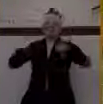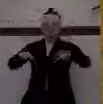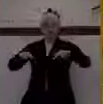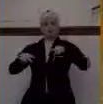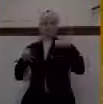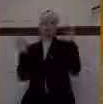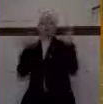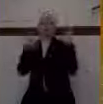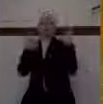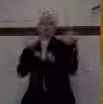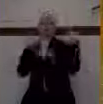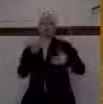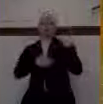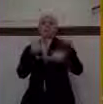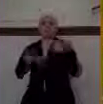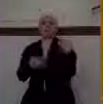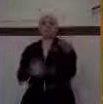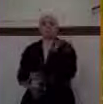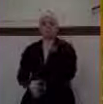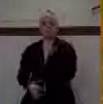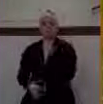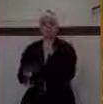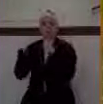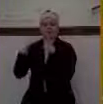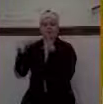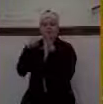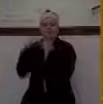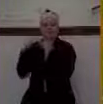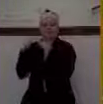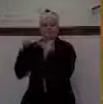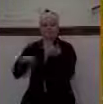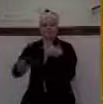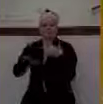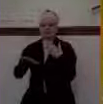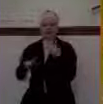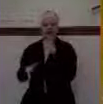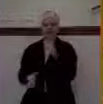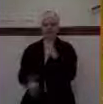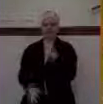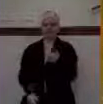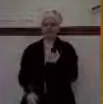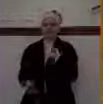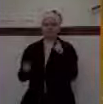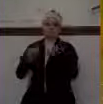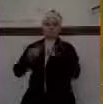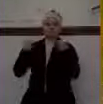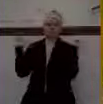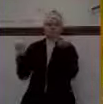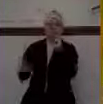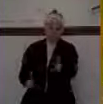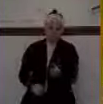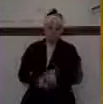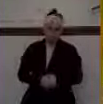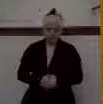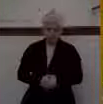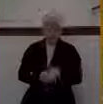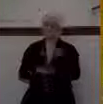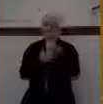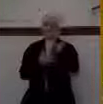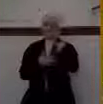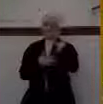Judah. However, it was far from good. Things were far from great. Look at verse number 22 of chapter 14.